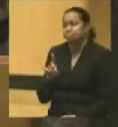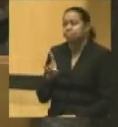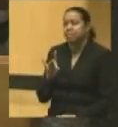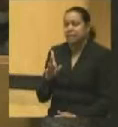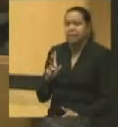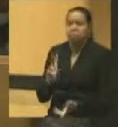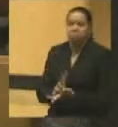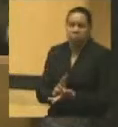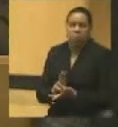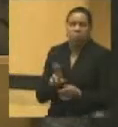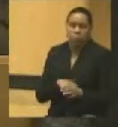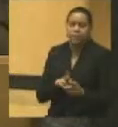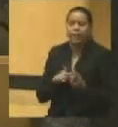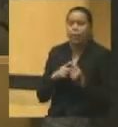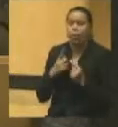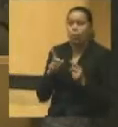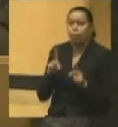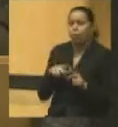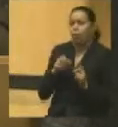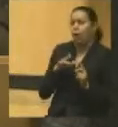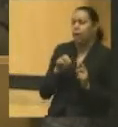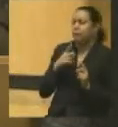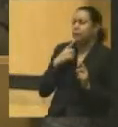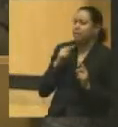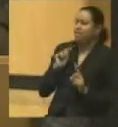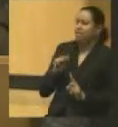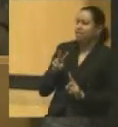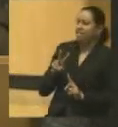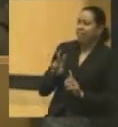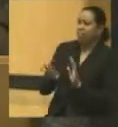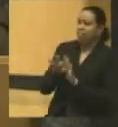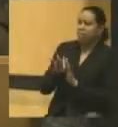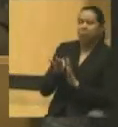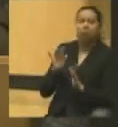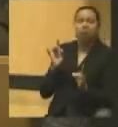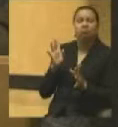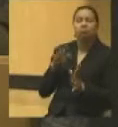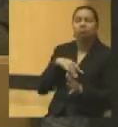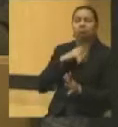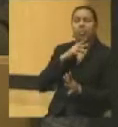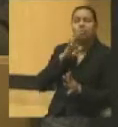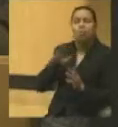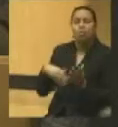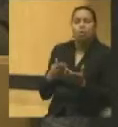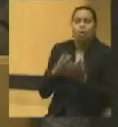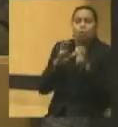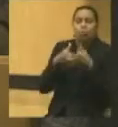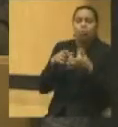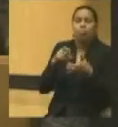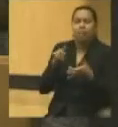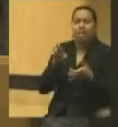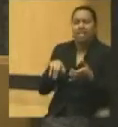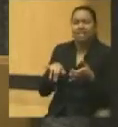'Landingham nomination, quote, it tainted the whole party. In Pennsylvania, I know, the abolitionists